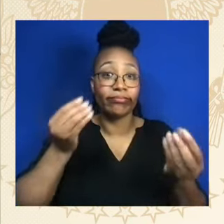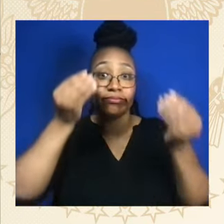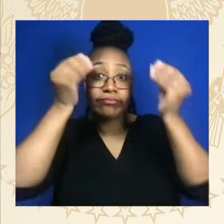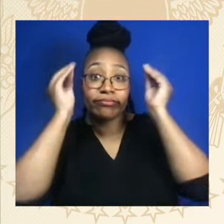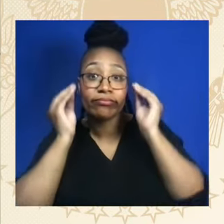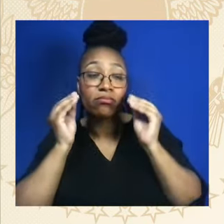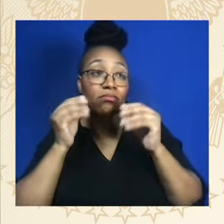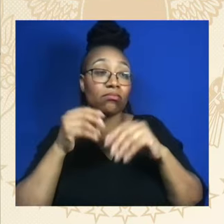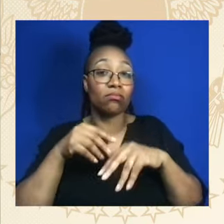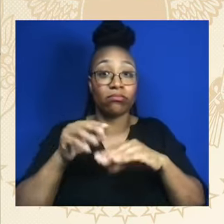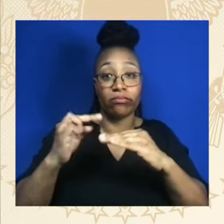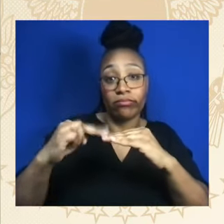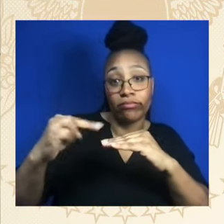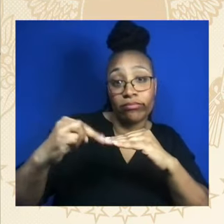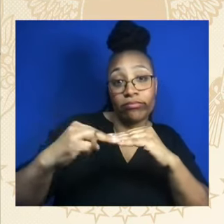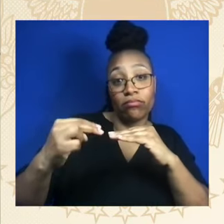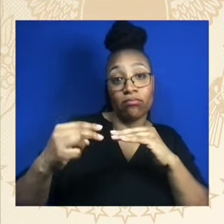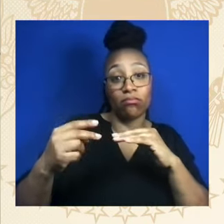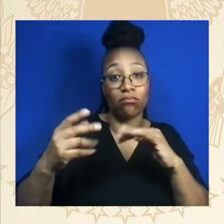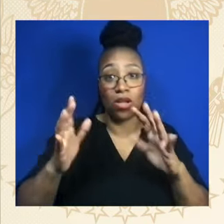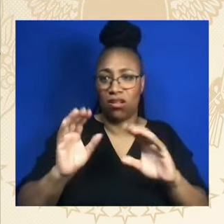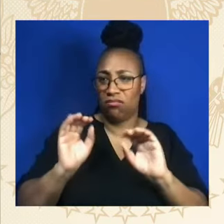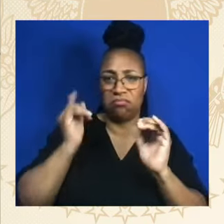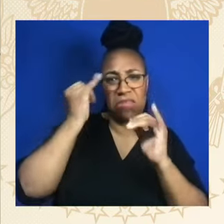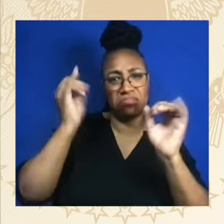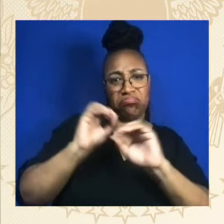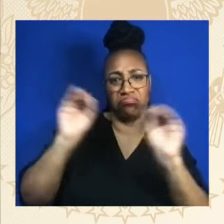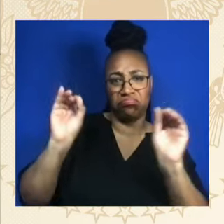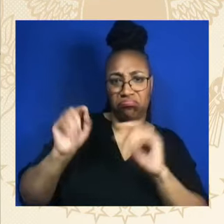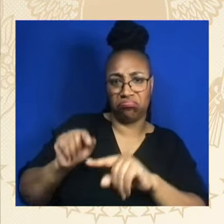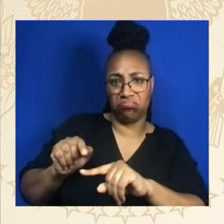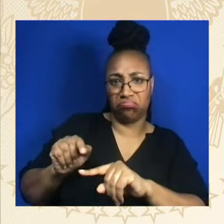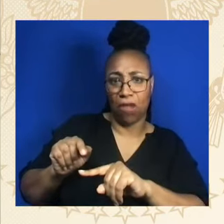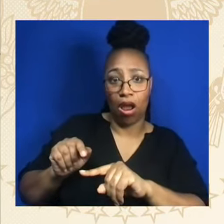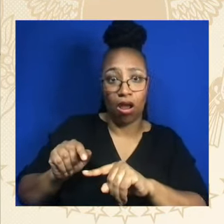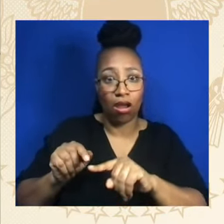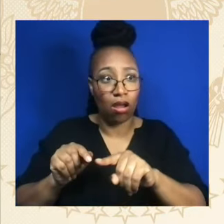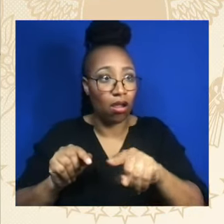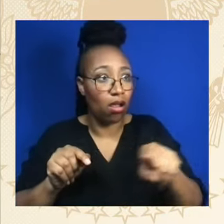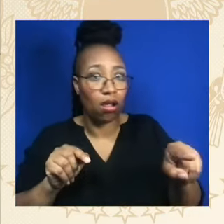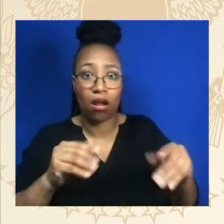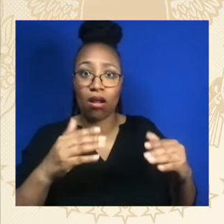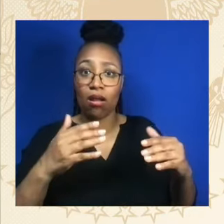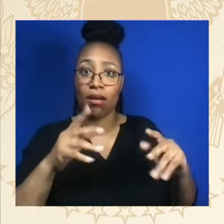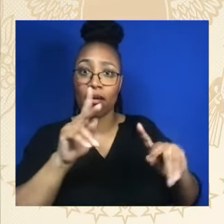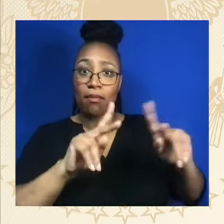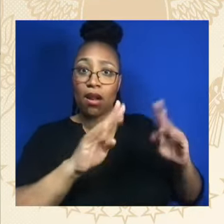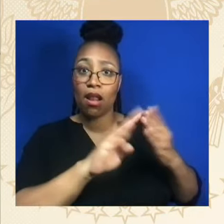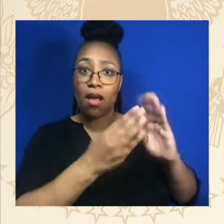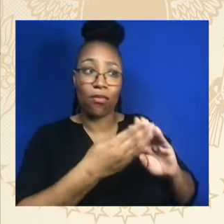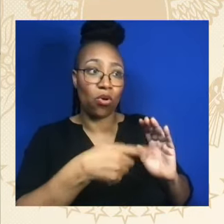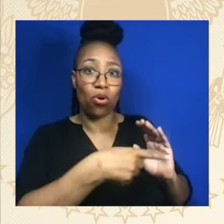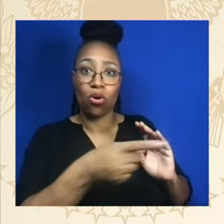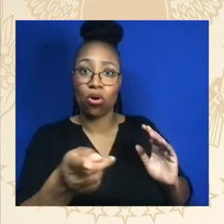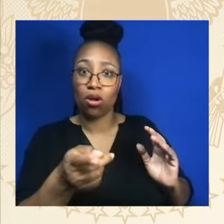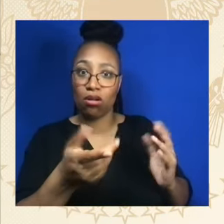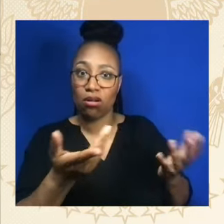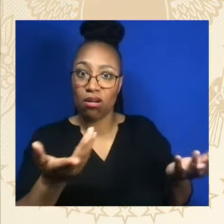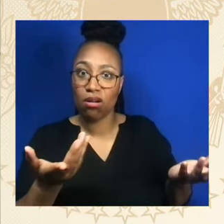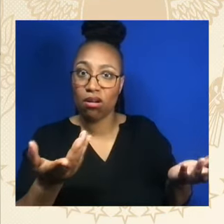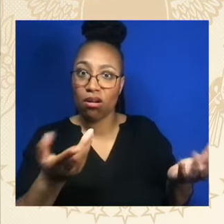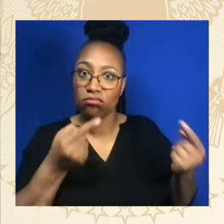So it's not just the small business. More Black Americans have health insurance today than any previous time in American history.